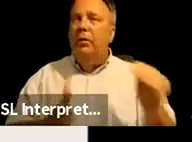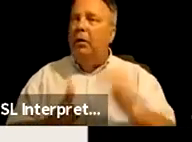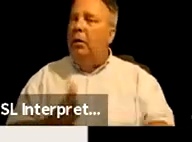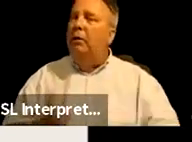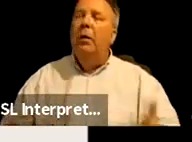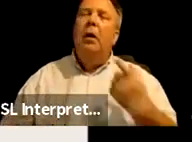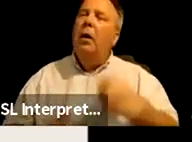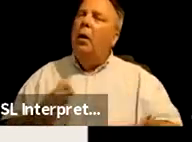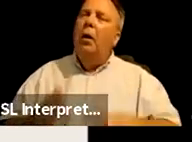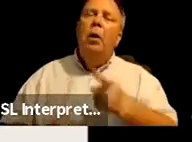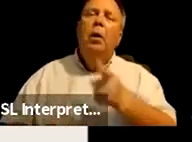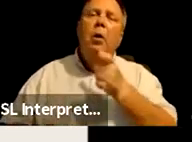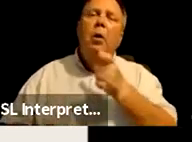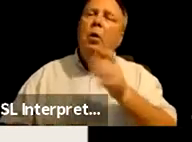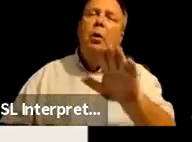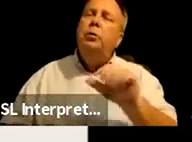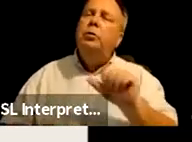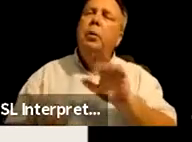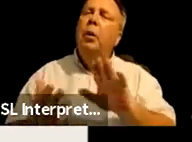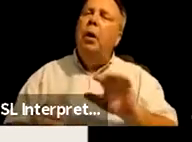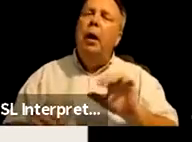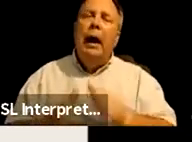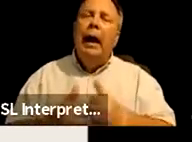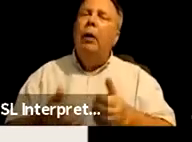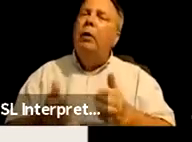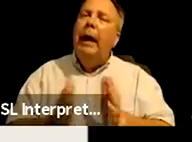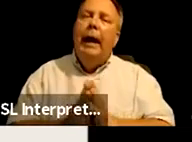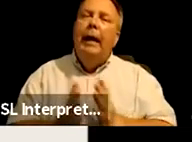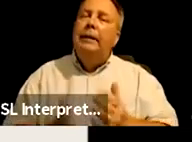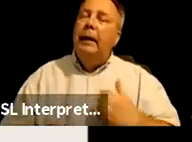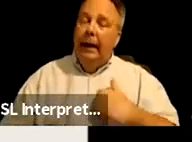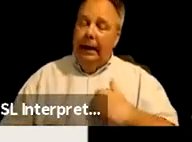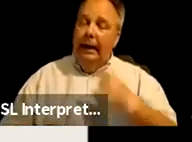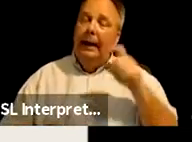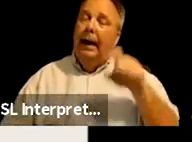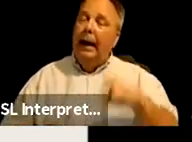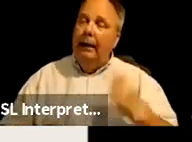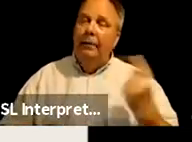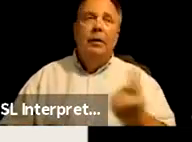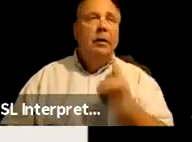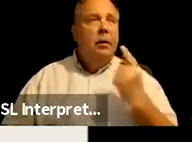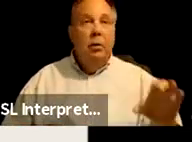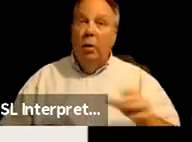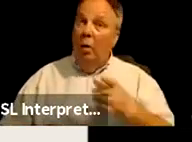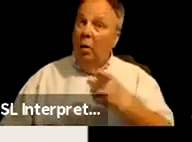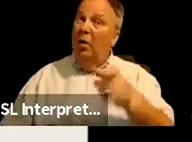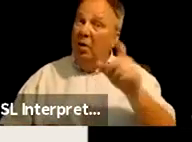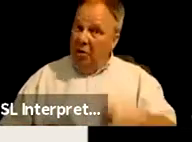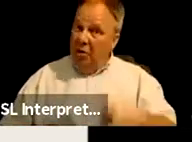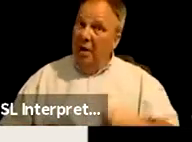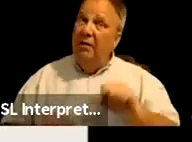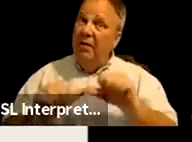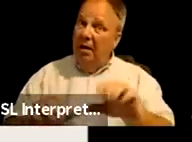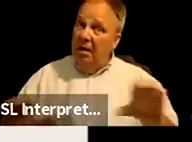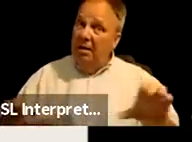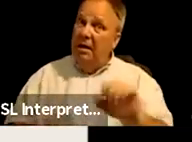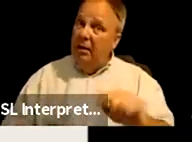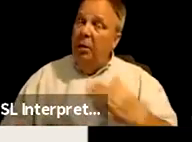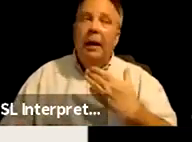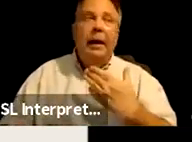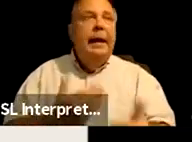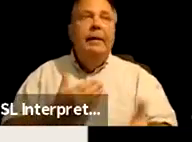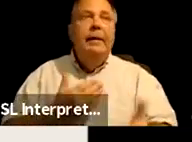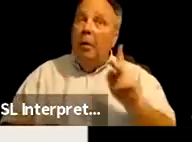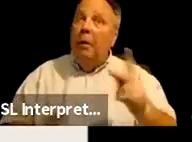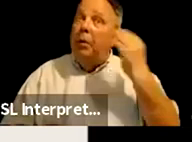What would your be, what would your approach be how to ask and I have to constantly do it? Or do you have to constantly do it even though the people